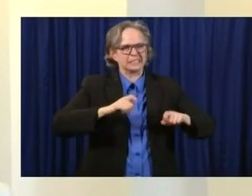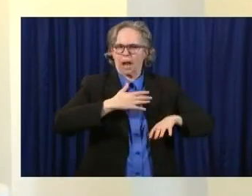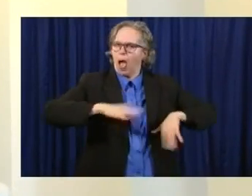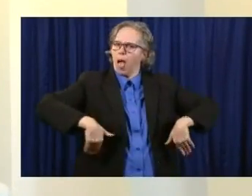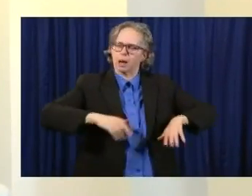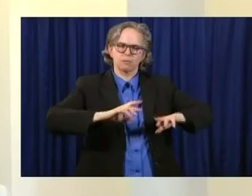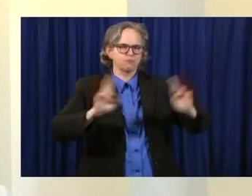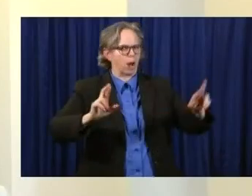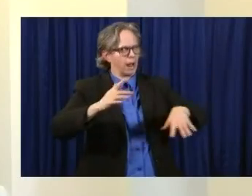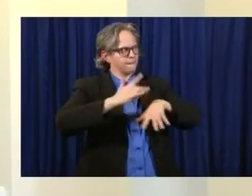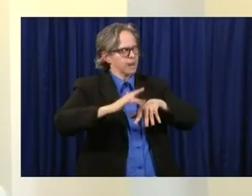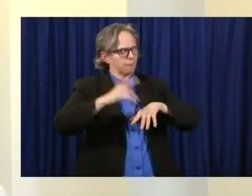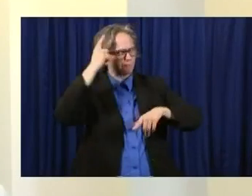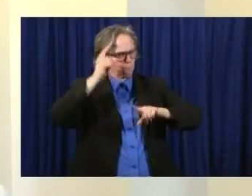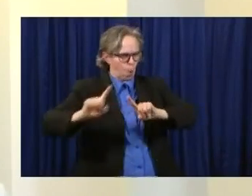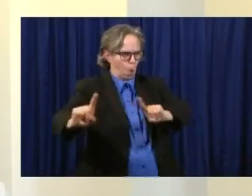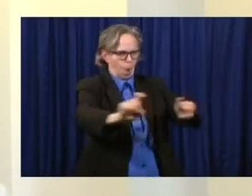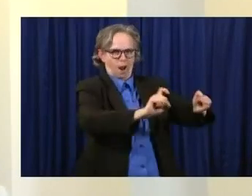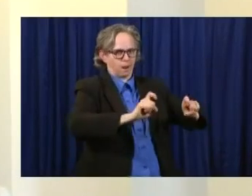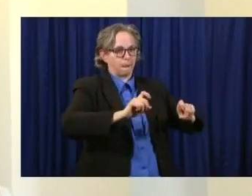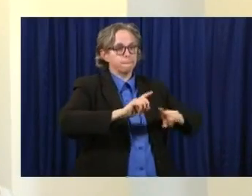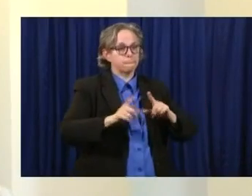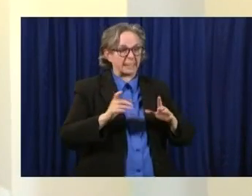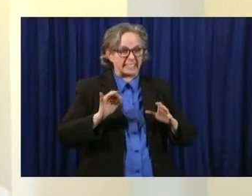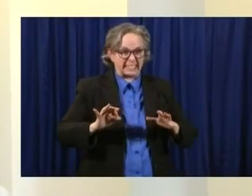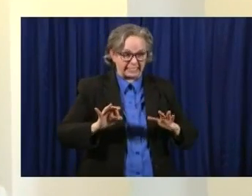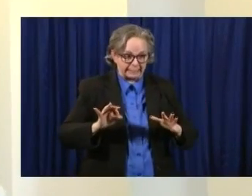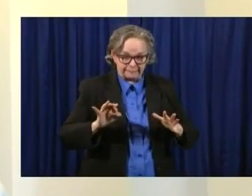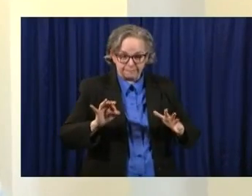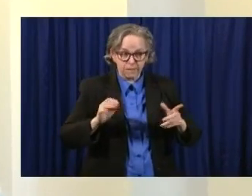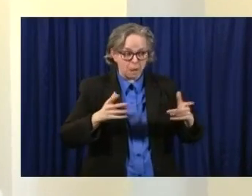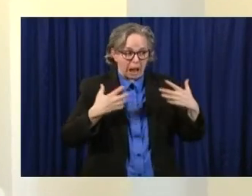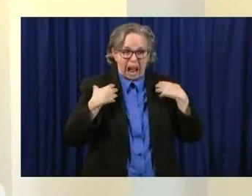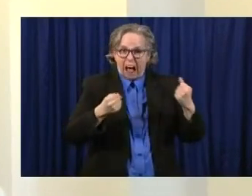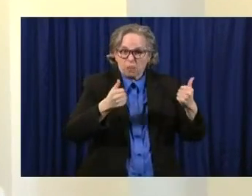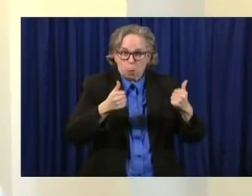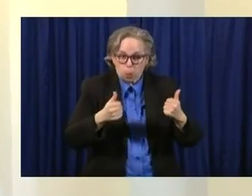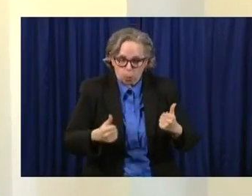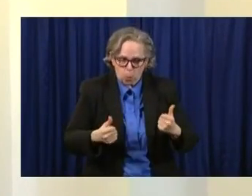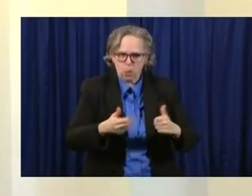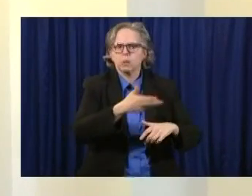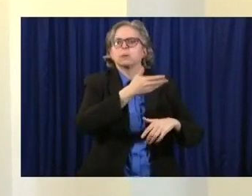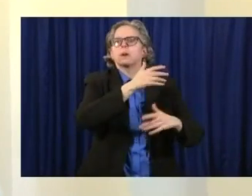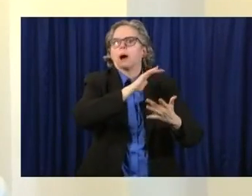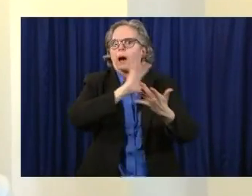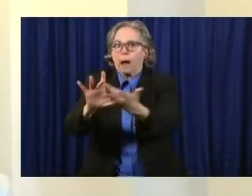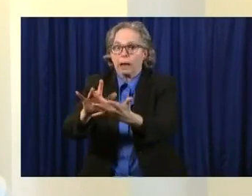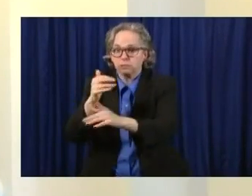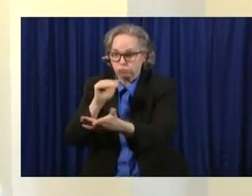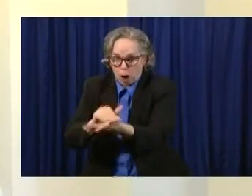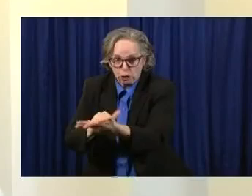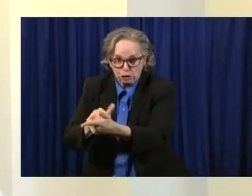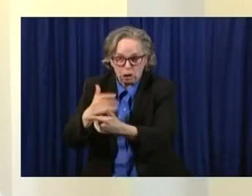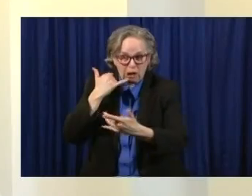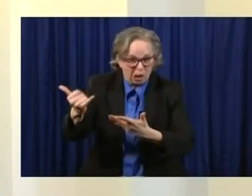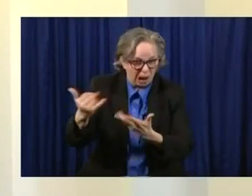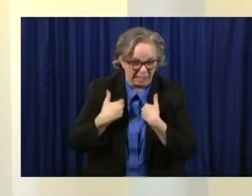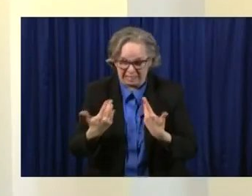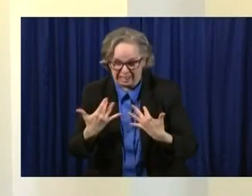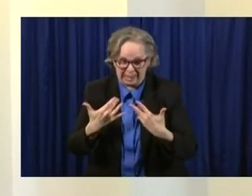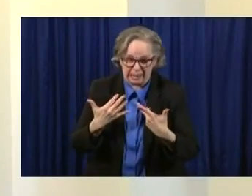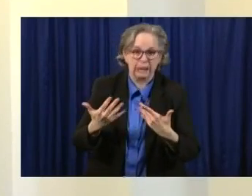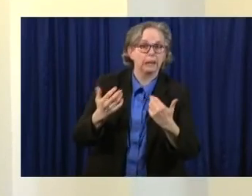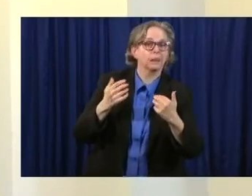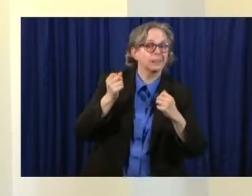But certainly if your condition were to change, you would reach out to your provider. All testing still needs a provider